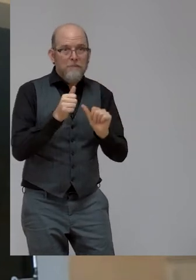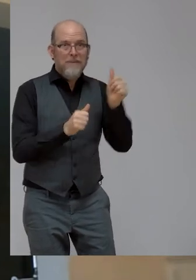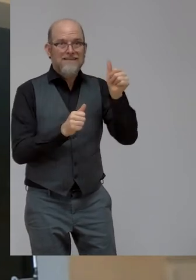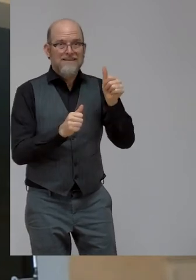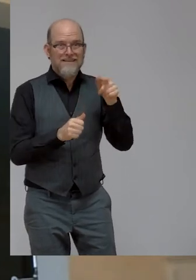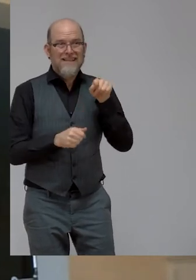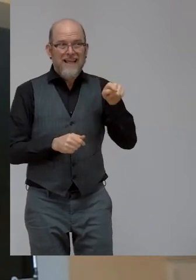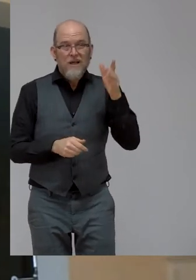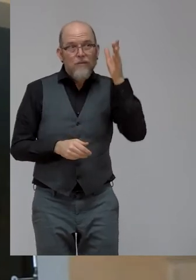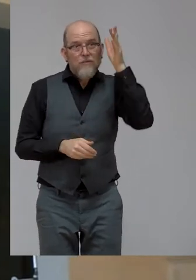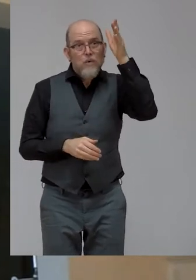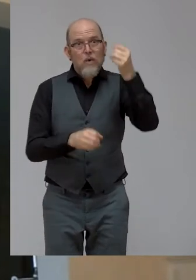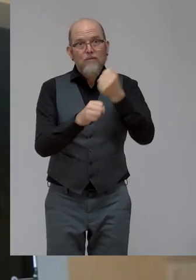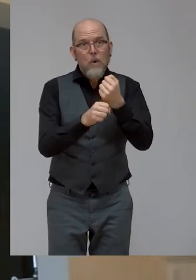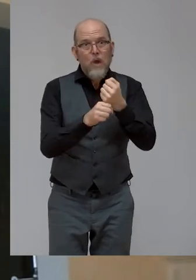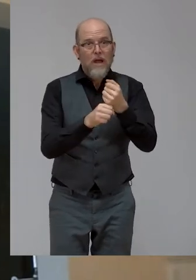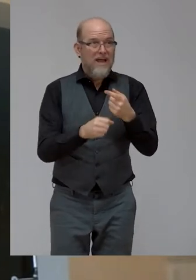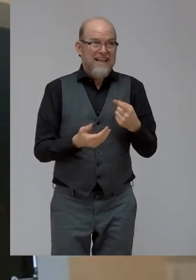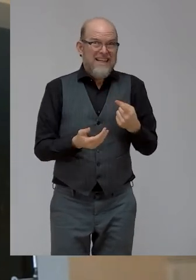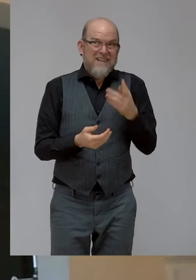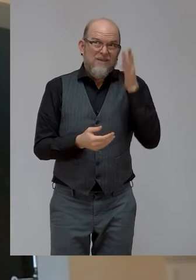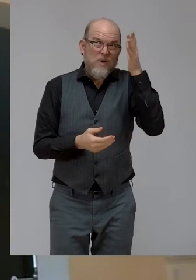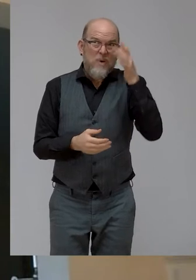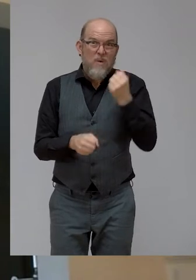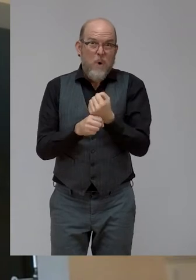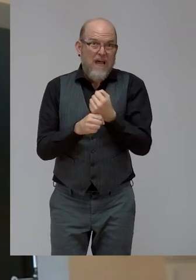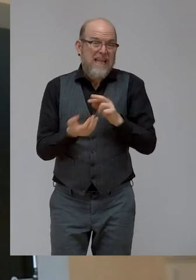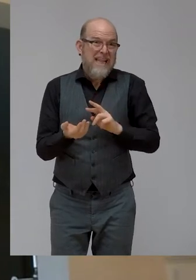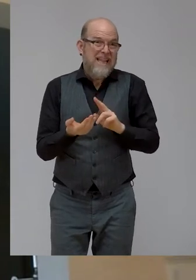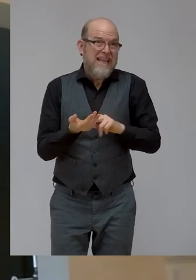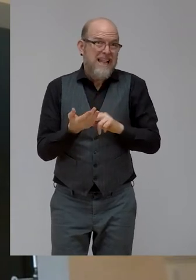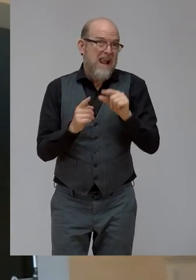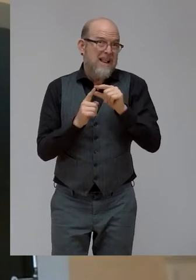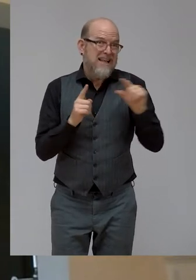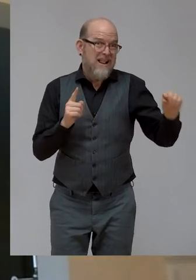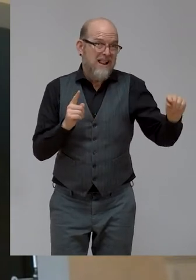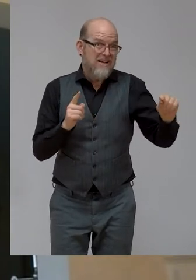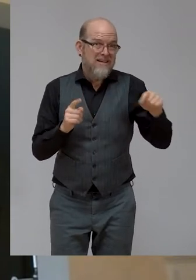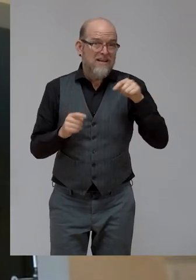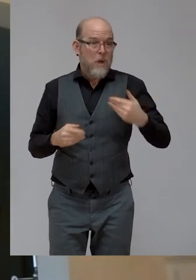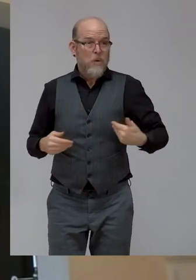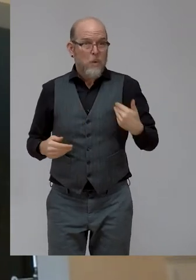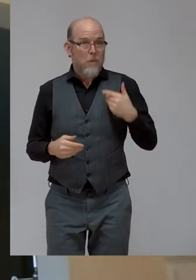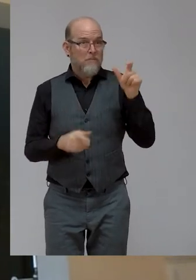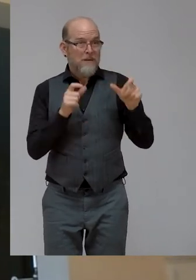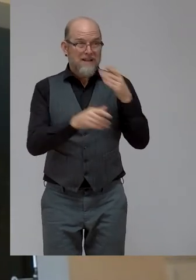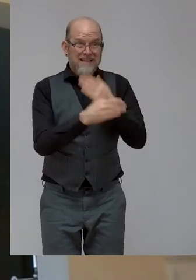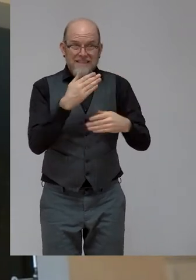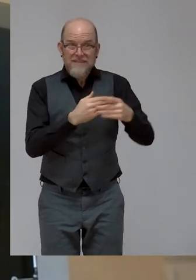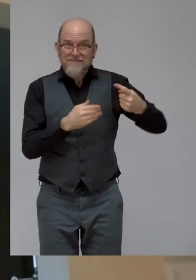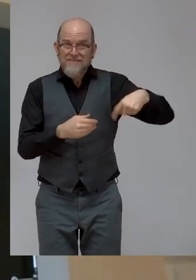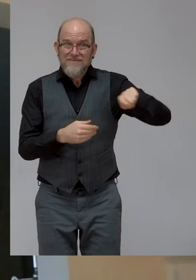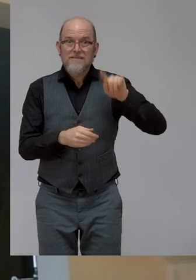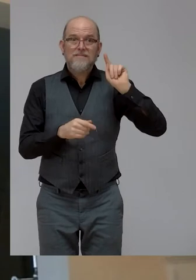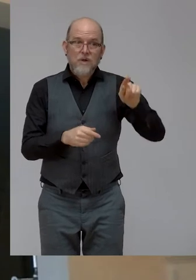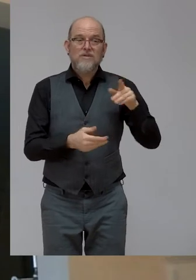going to be a digital future, we need to ensure that young persons with disabilities are learning how to be part